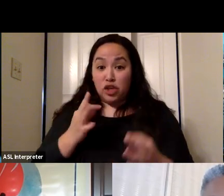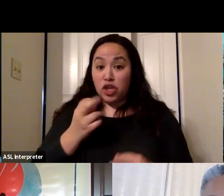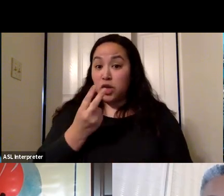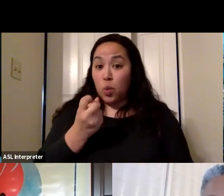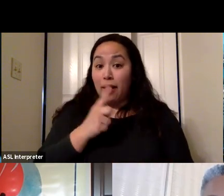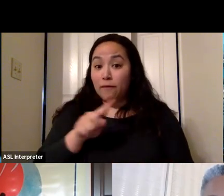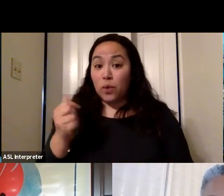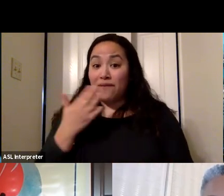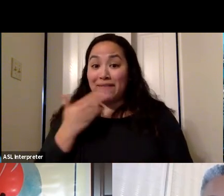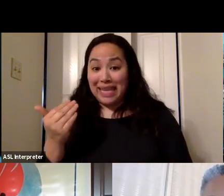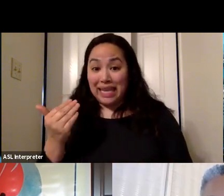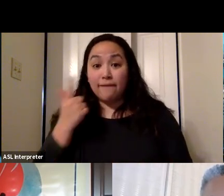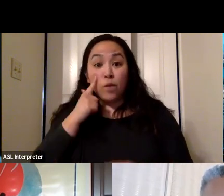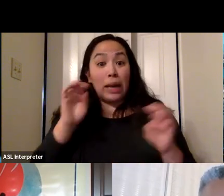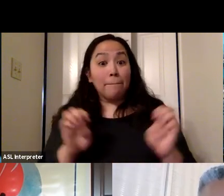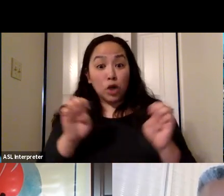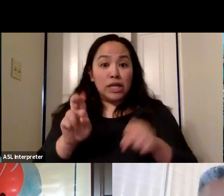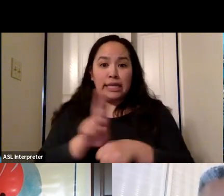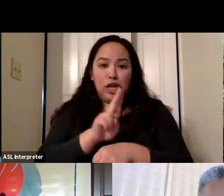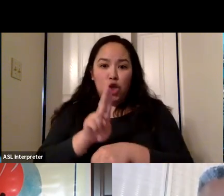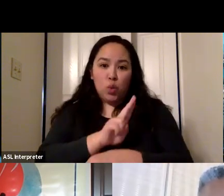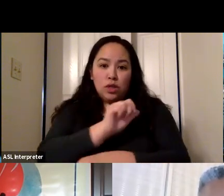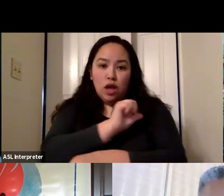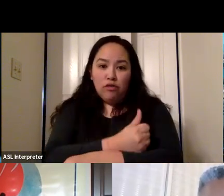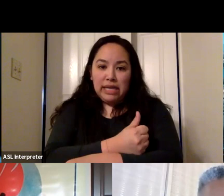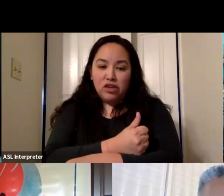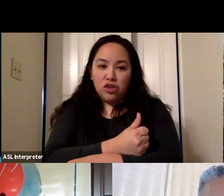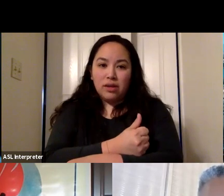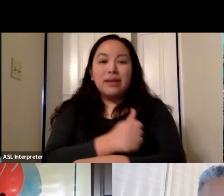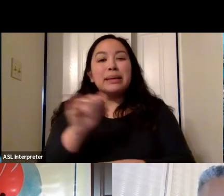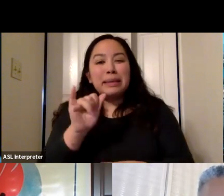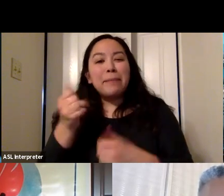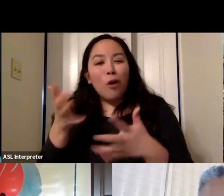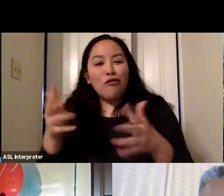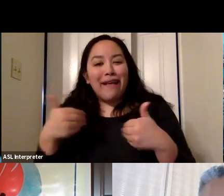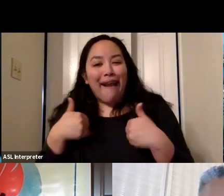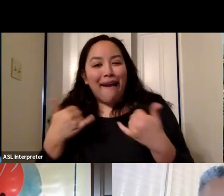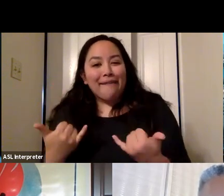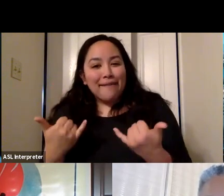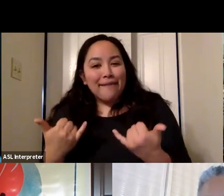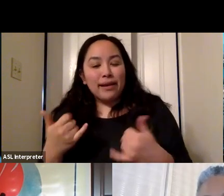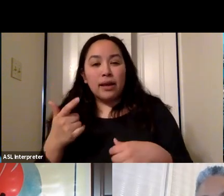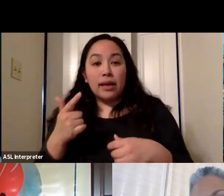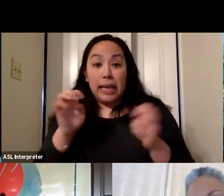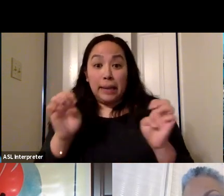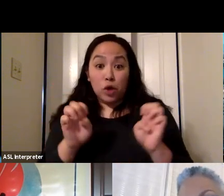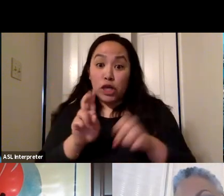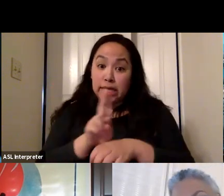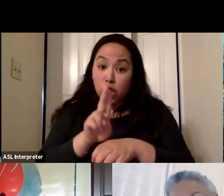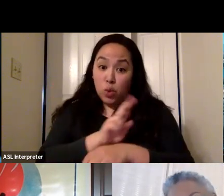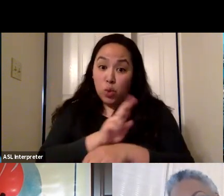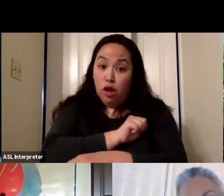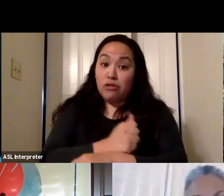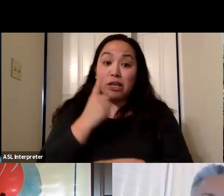getting emergency use authorization, same type of authorization as the other vaccines in the next